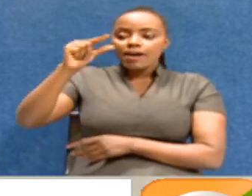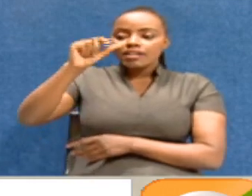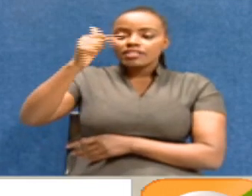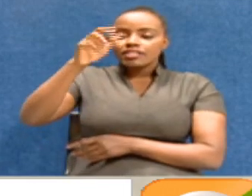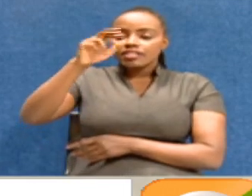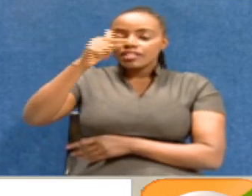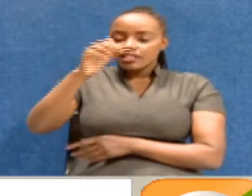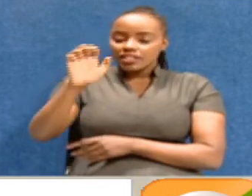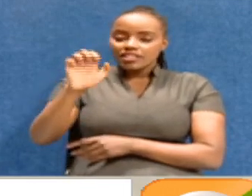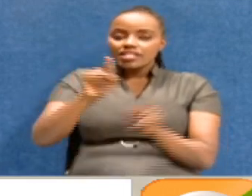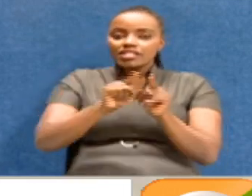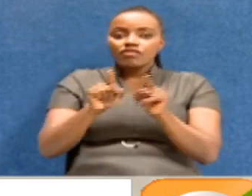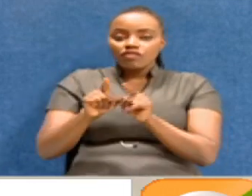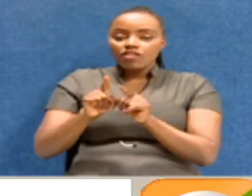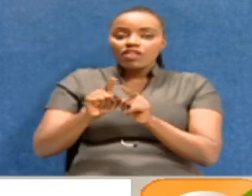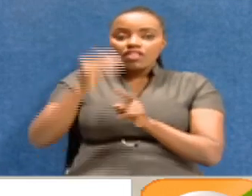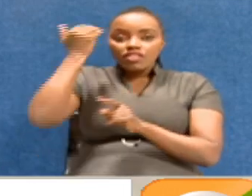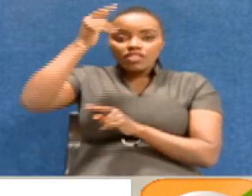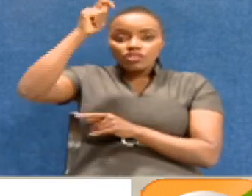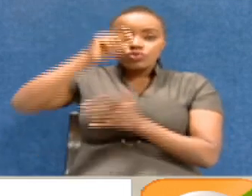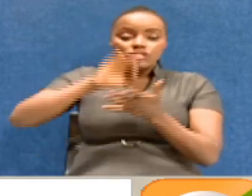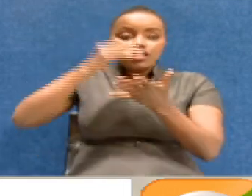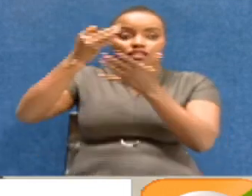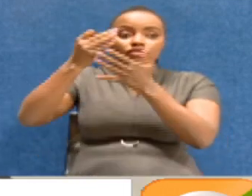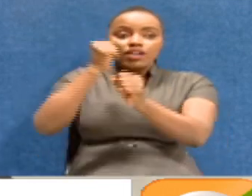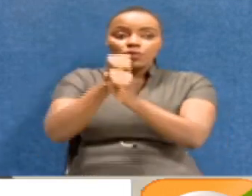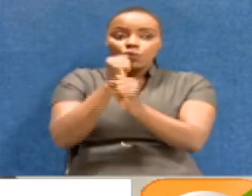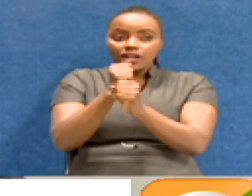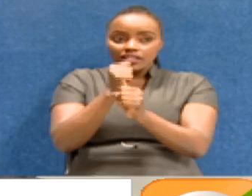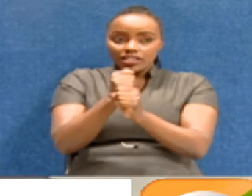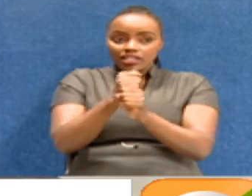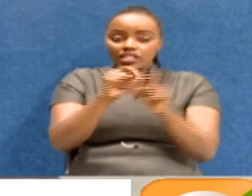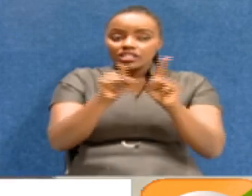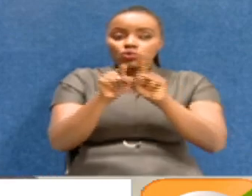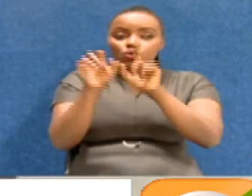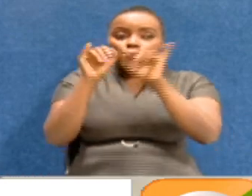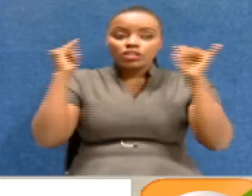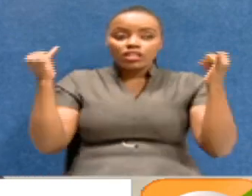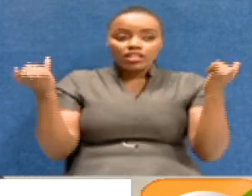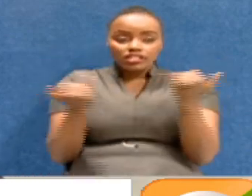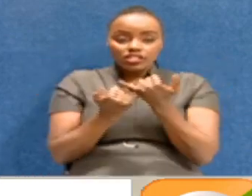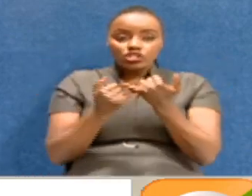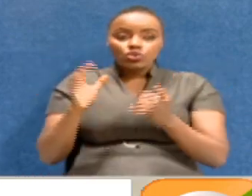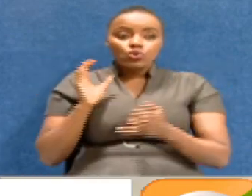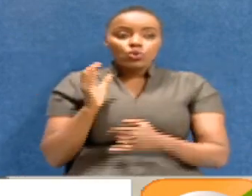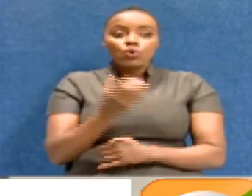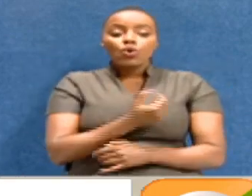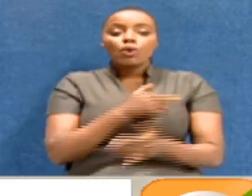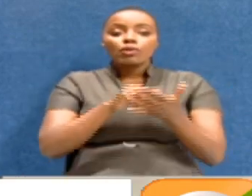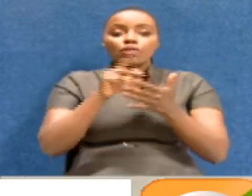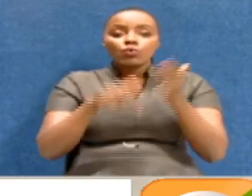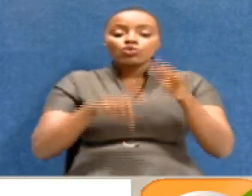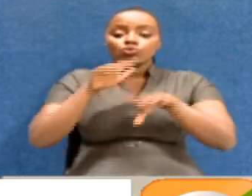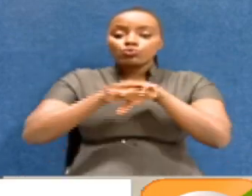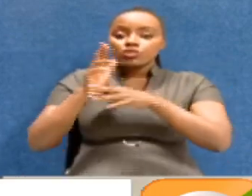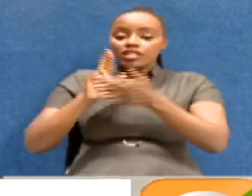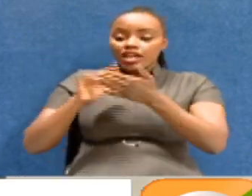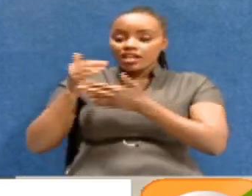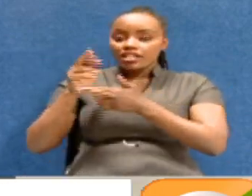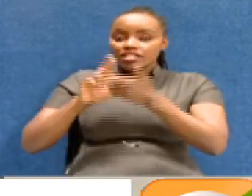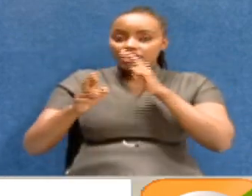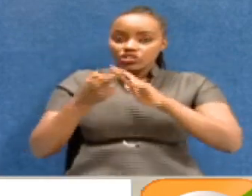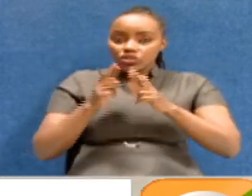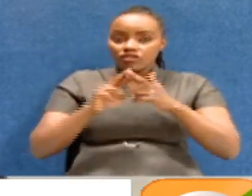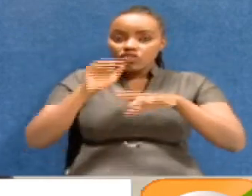We get the judiciary fund working. We get institutional committee, which means good relations. Yeah.